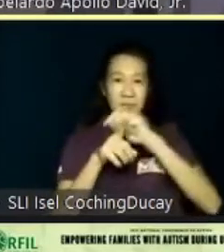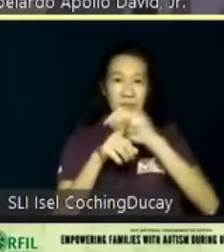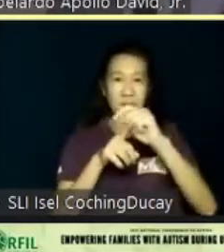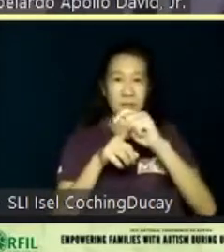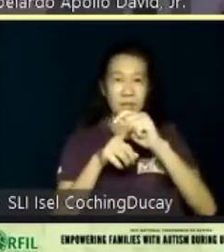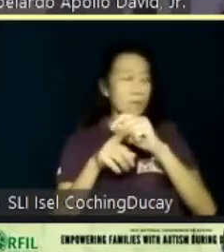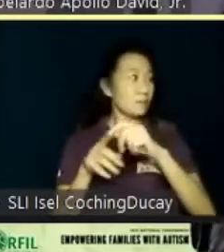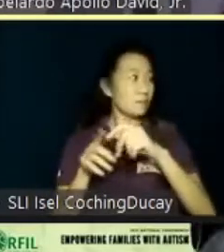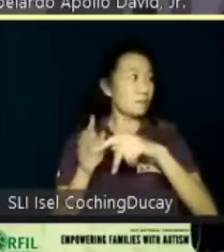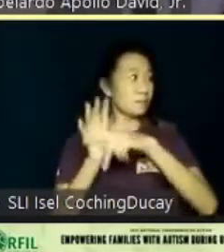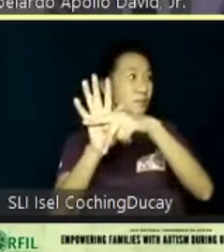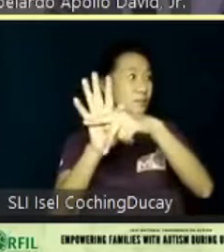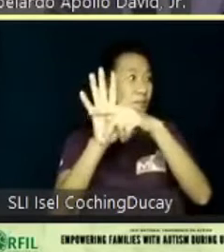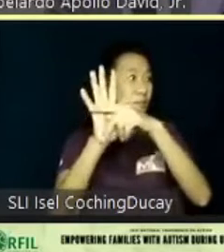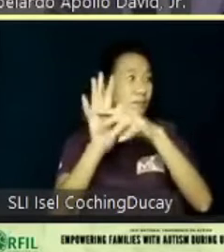presented.